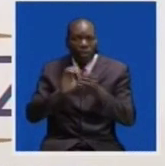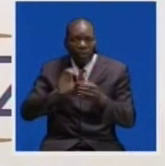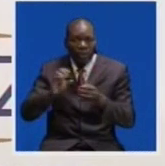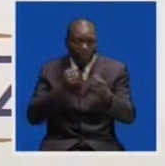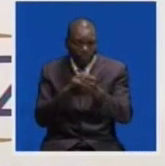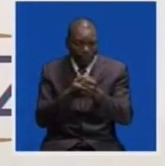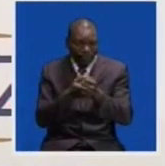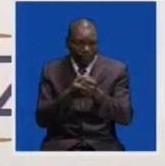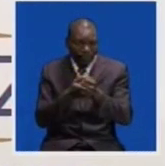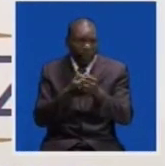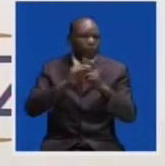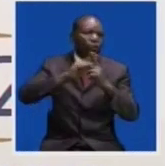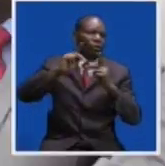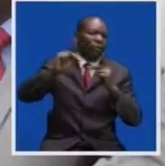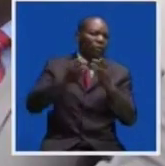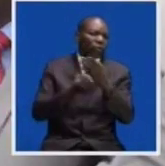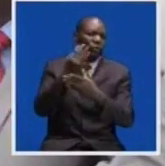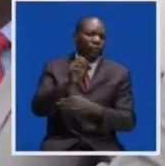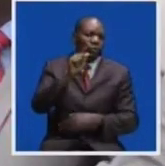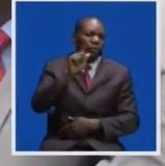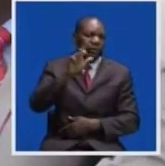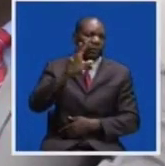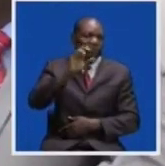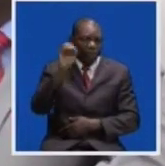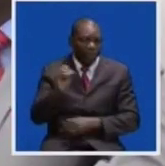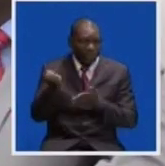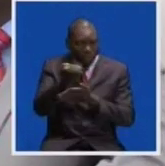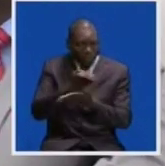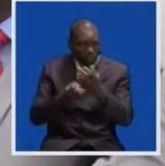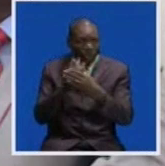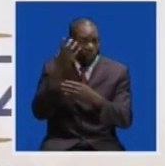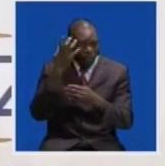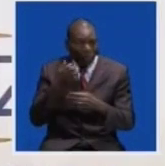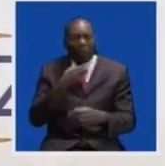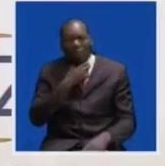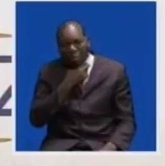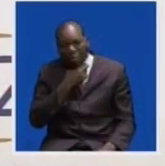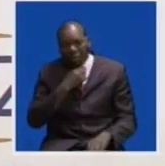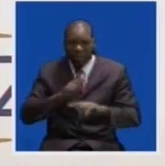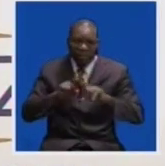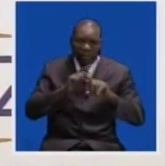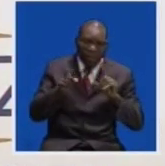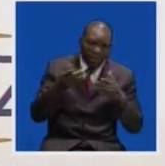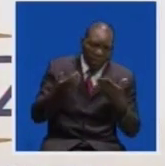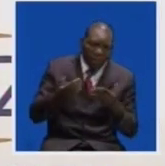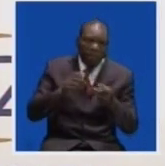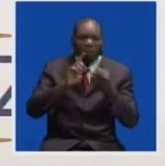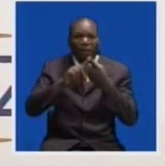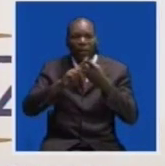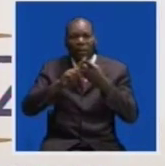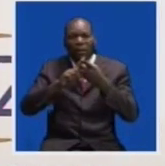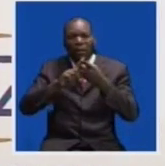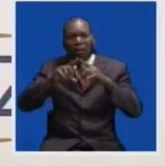growth this year is projected to be around 2 to 3 percent, owing to various risks. Risks to growth include electricity load